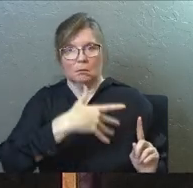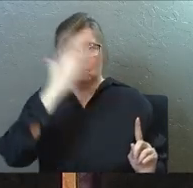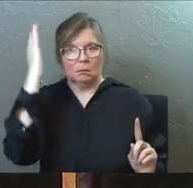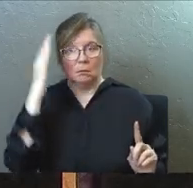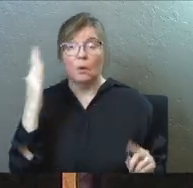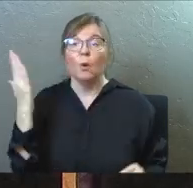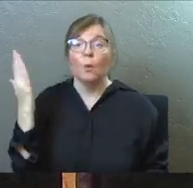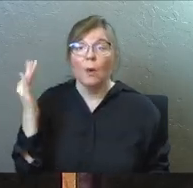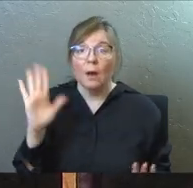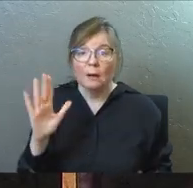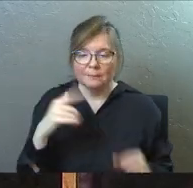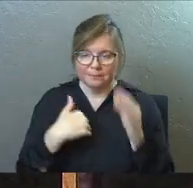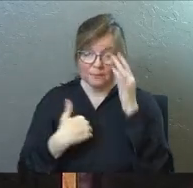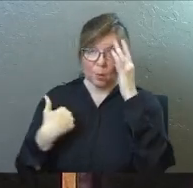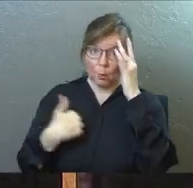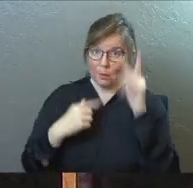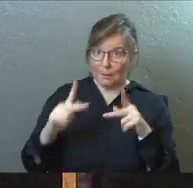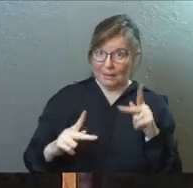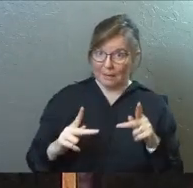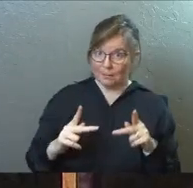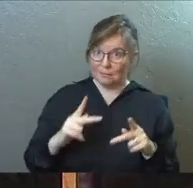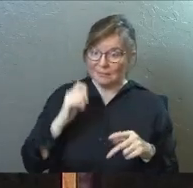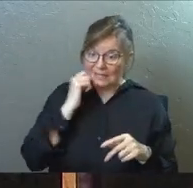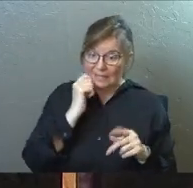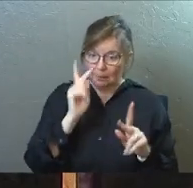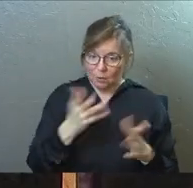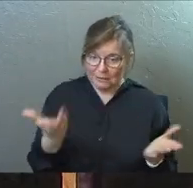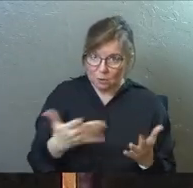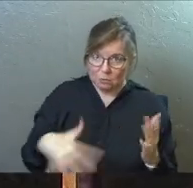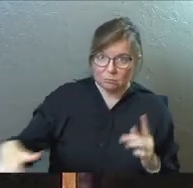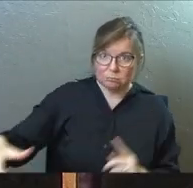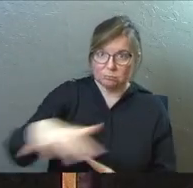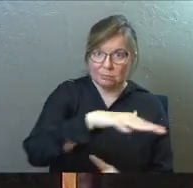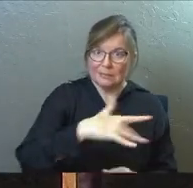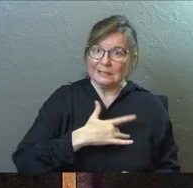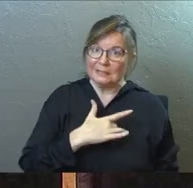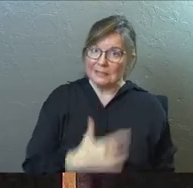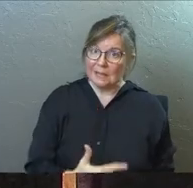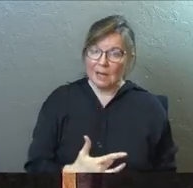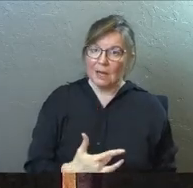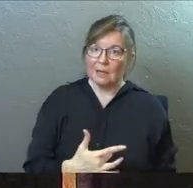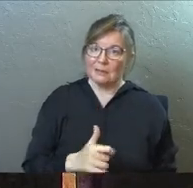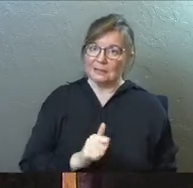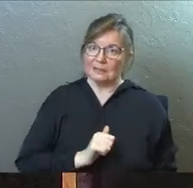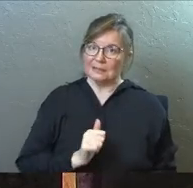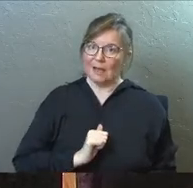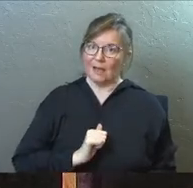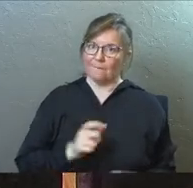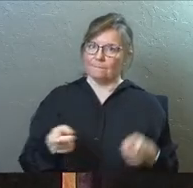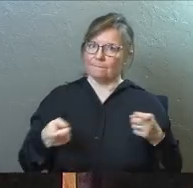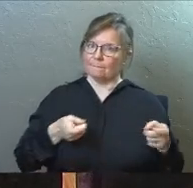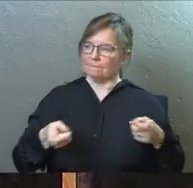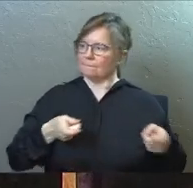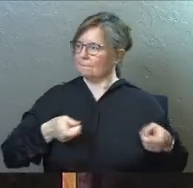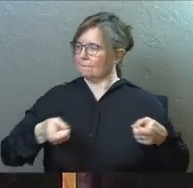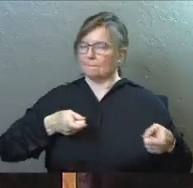Here's why. Because we as a people, every single person in this room, we are too self-reliant.